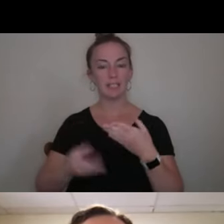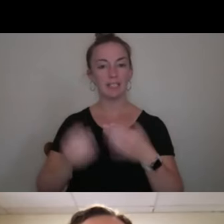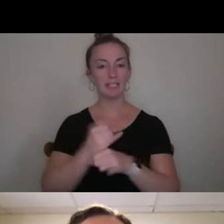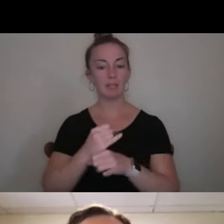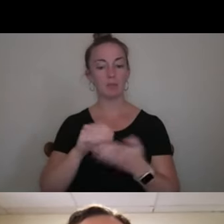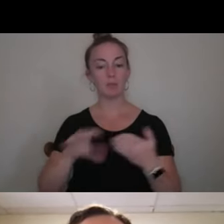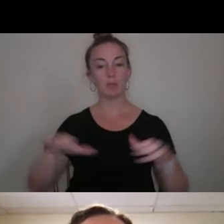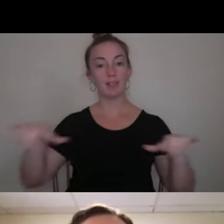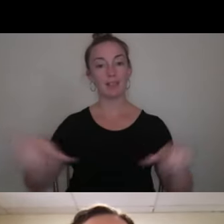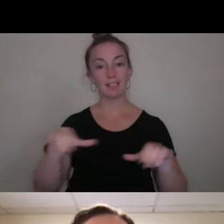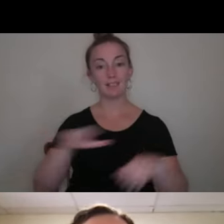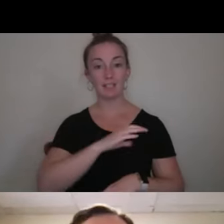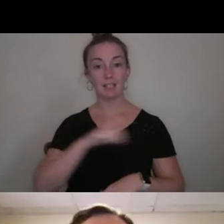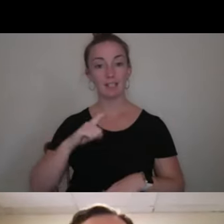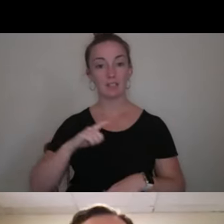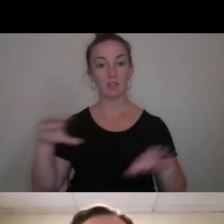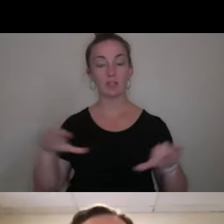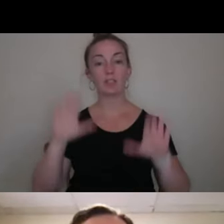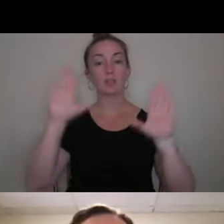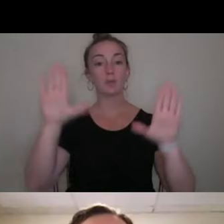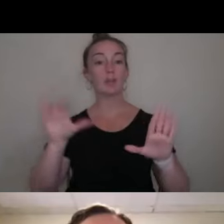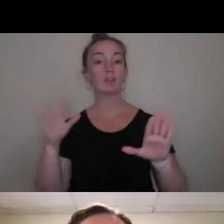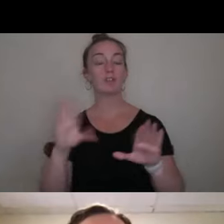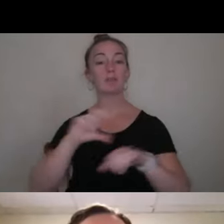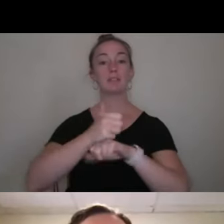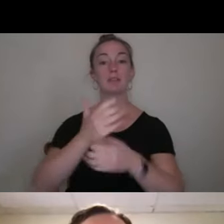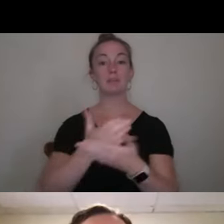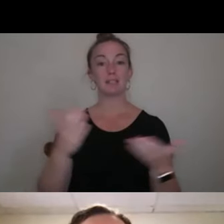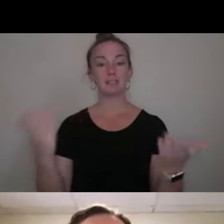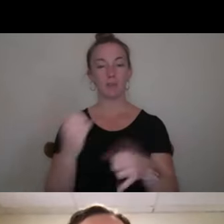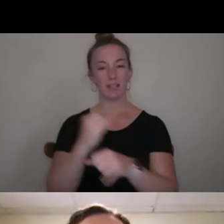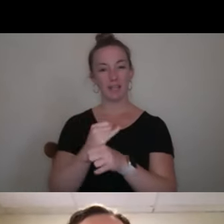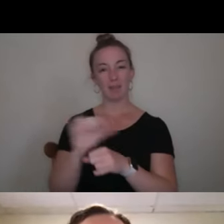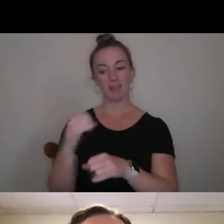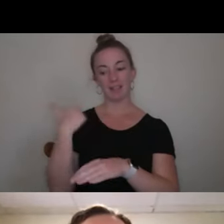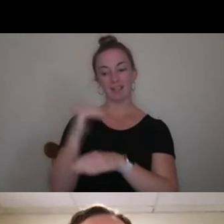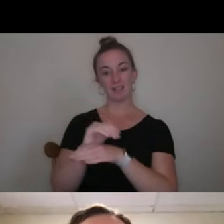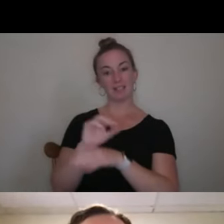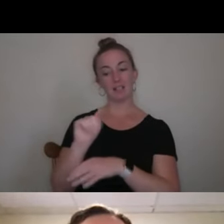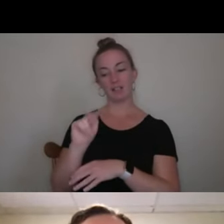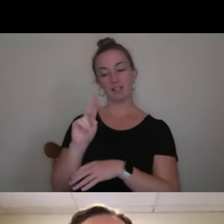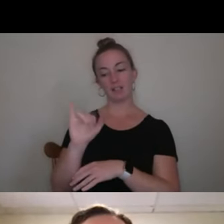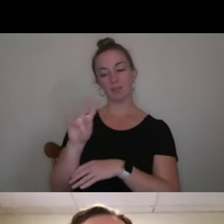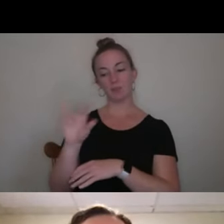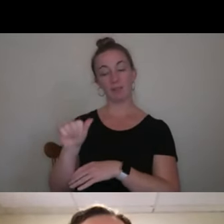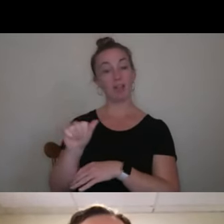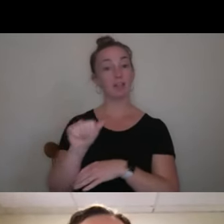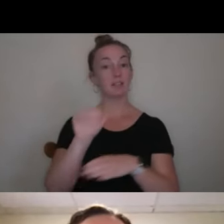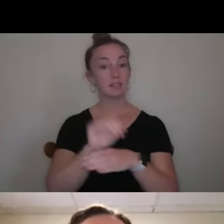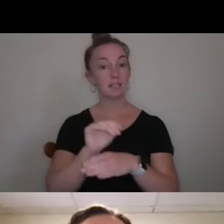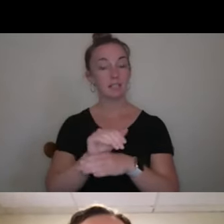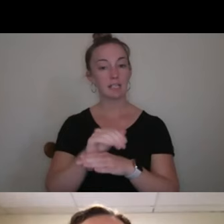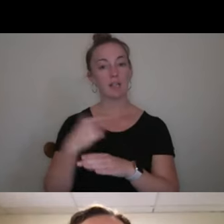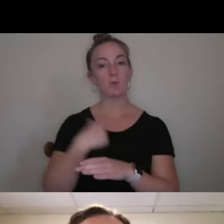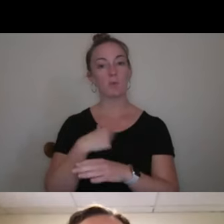council does a really great job setting up things here on campus. Like last night was trivia and tonight they rented out the Danville or